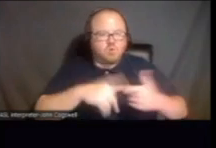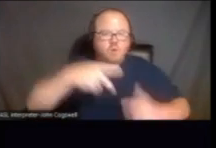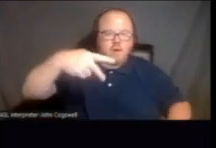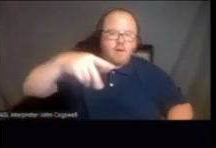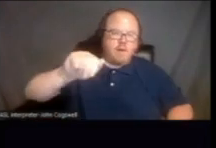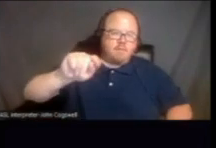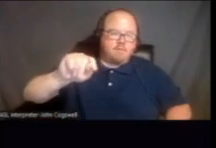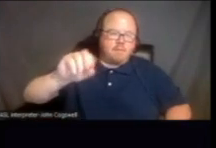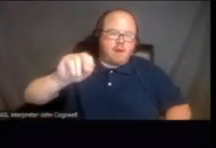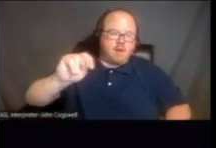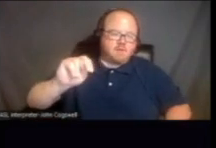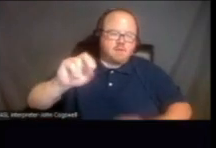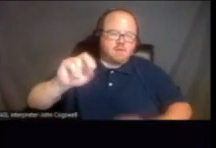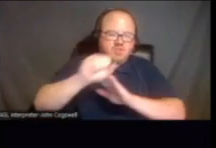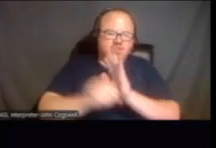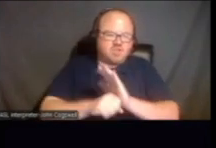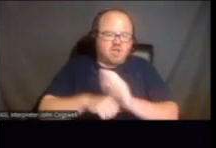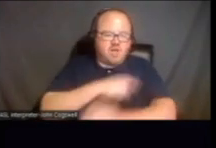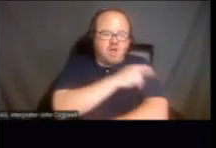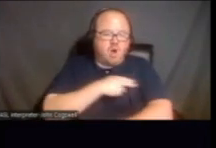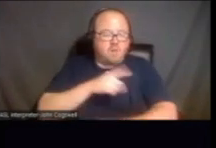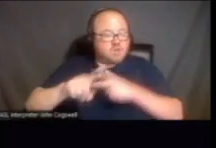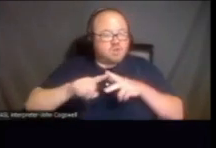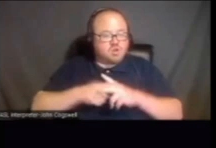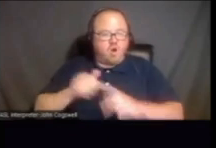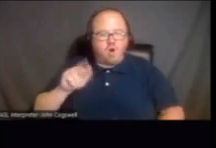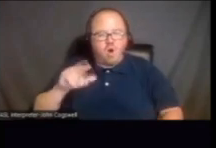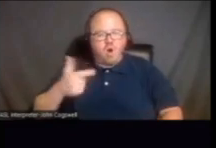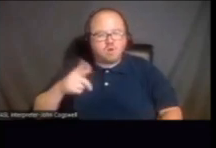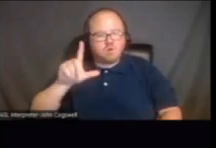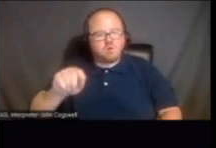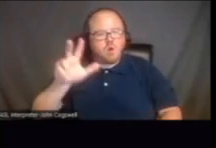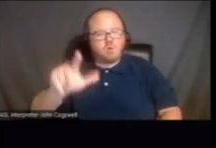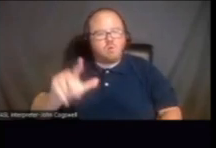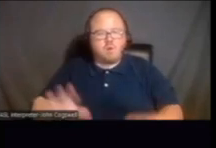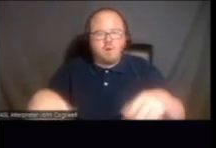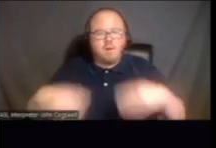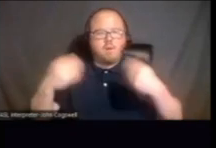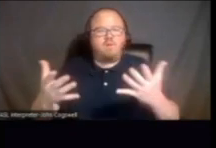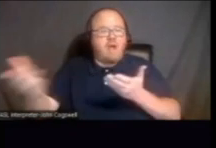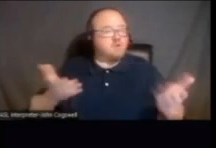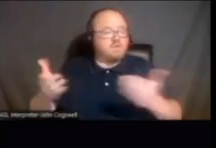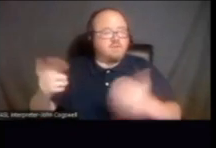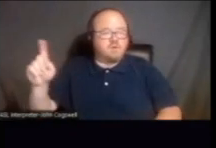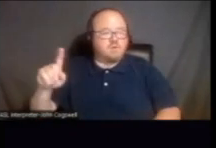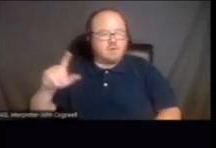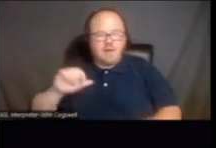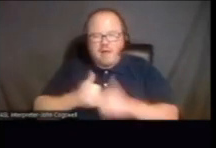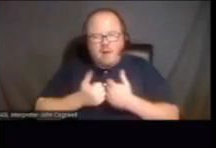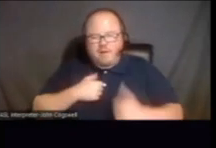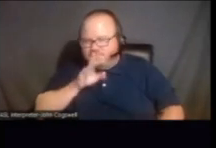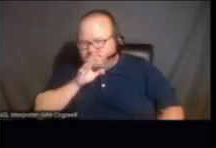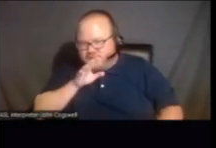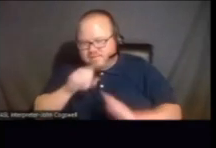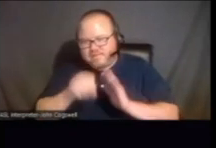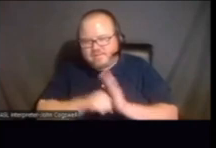which started in August of 2023, provide services at, I don't know how to pronounce the state,